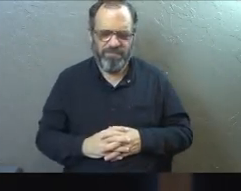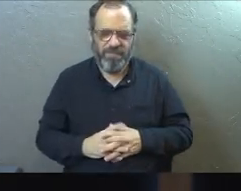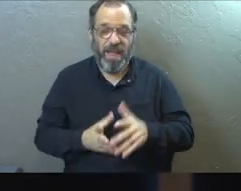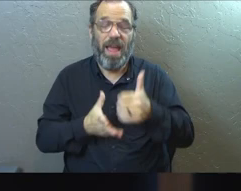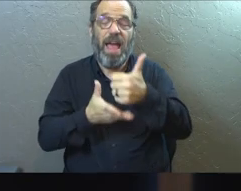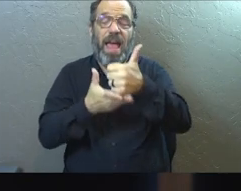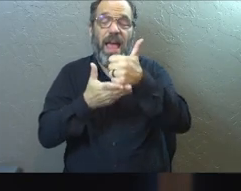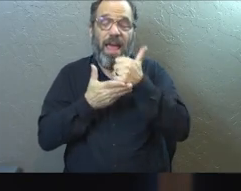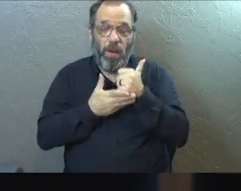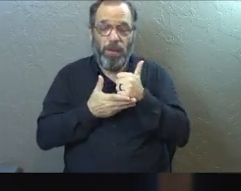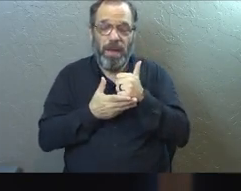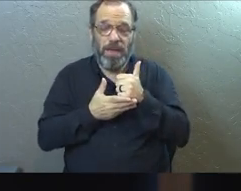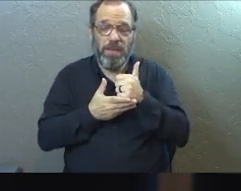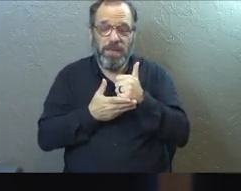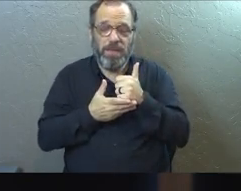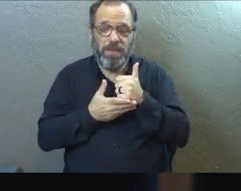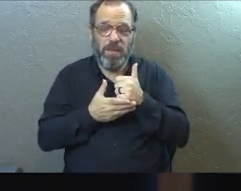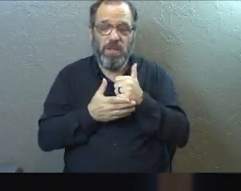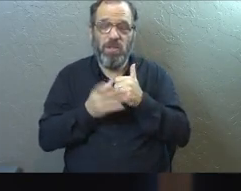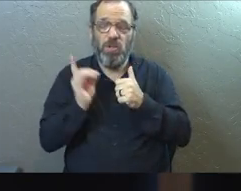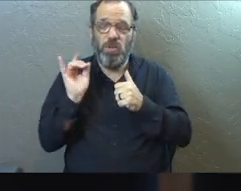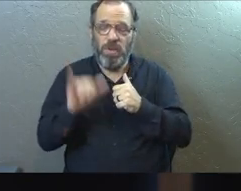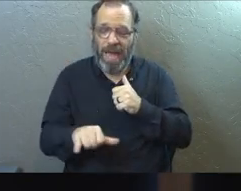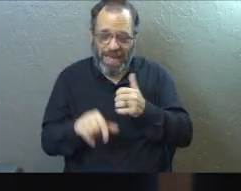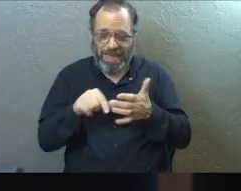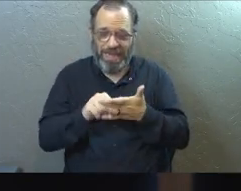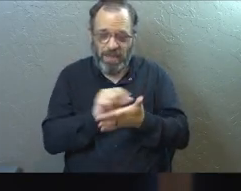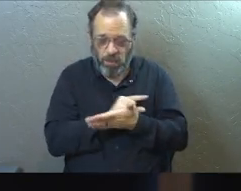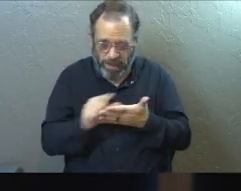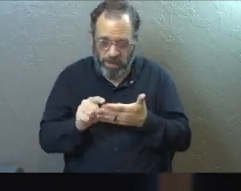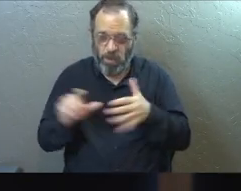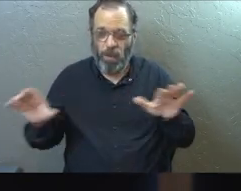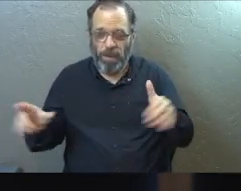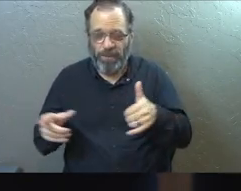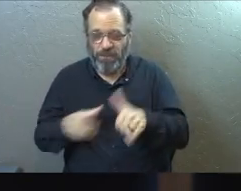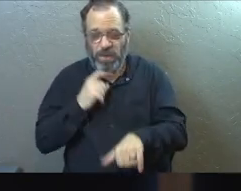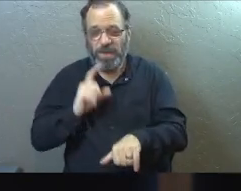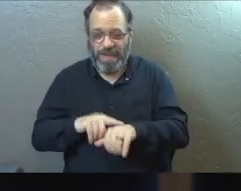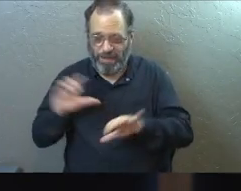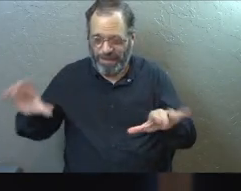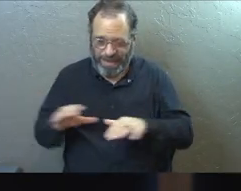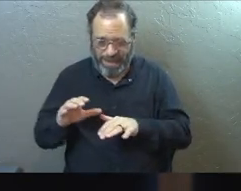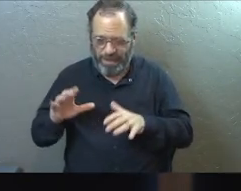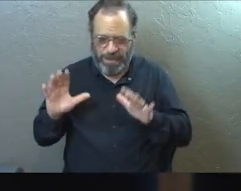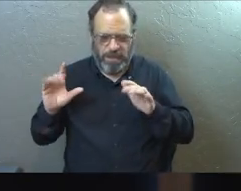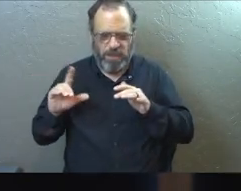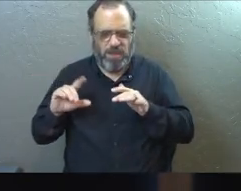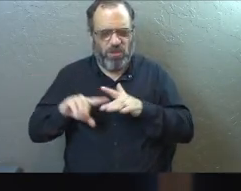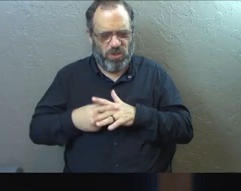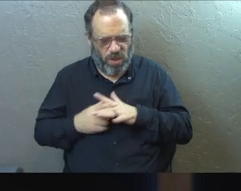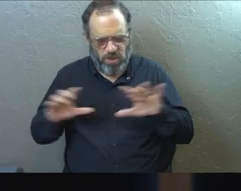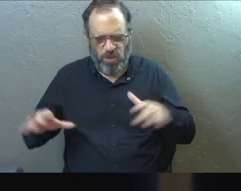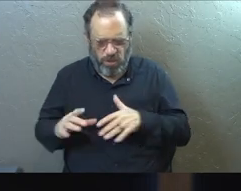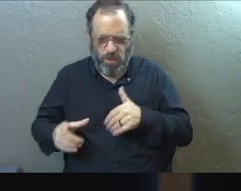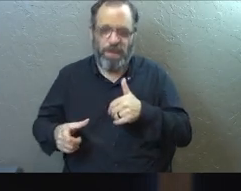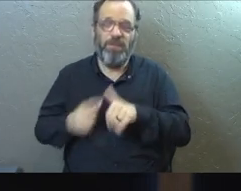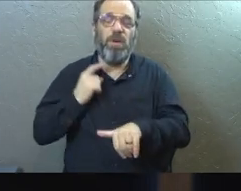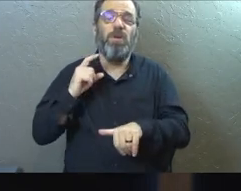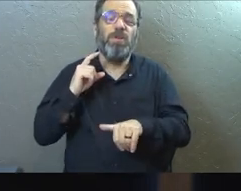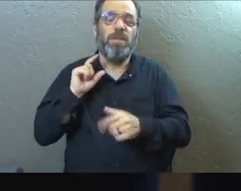So help us to do the things we did at first this week. Help us to take that step to start to do things.